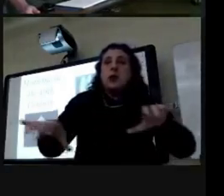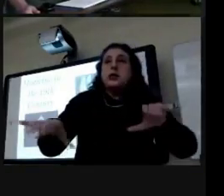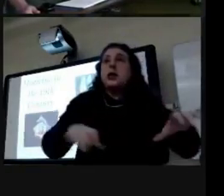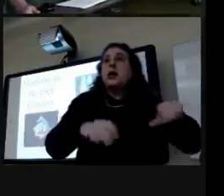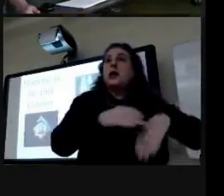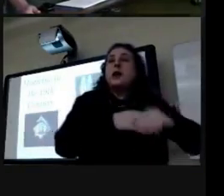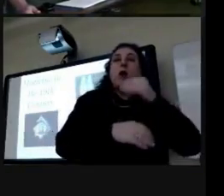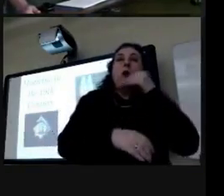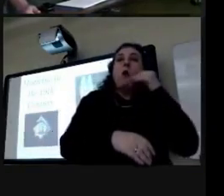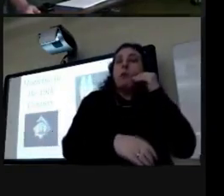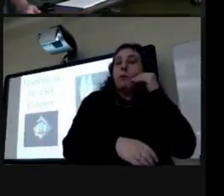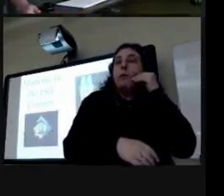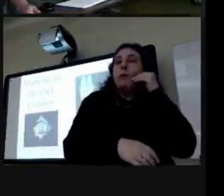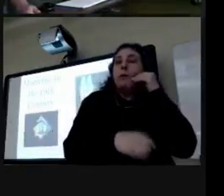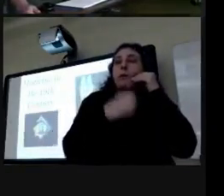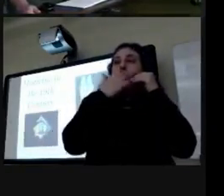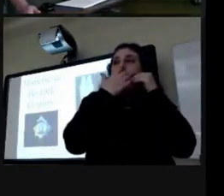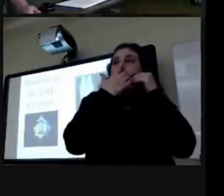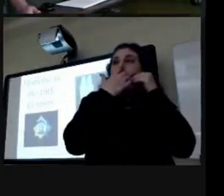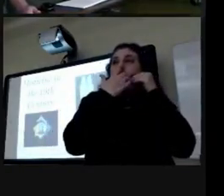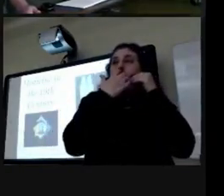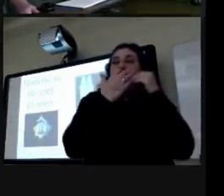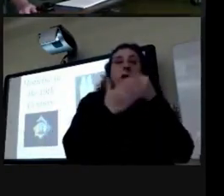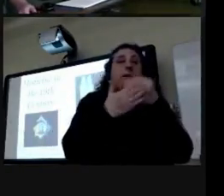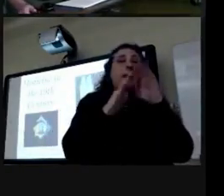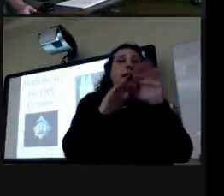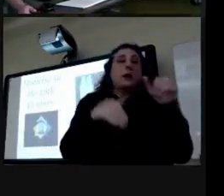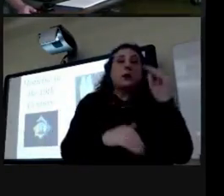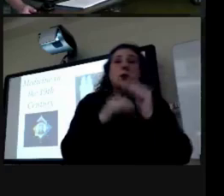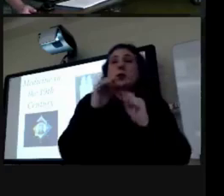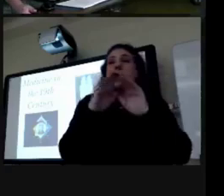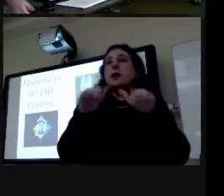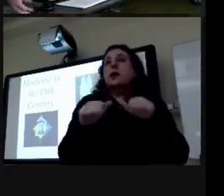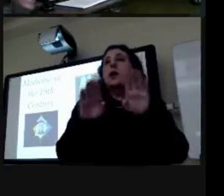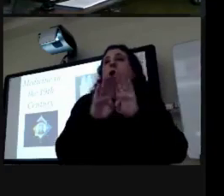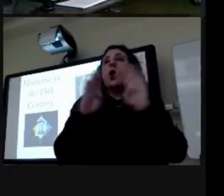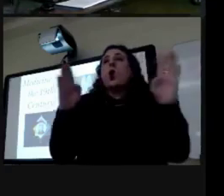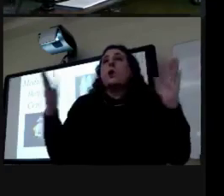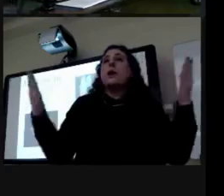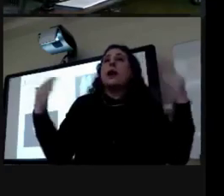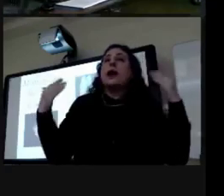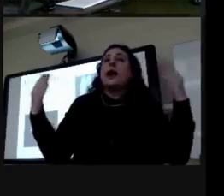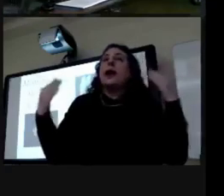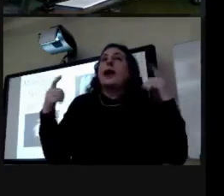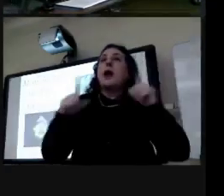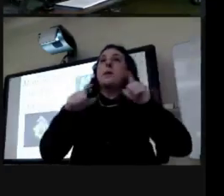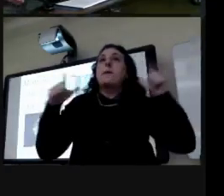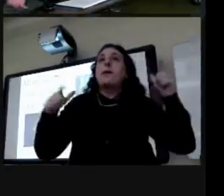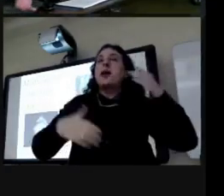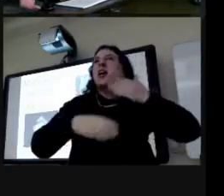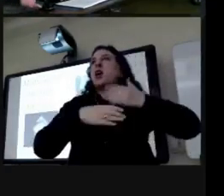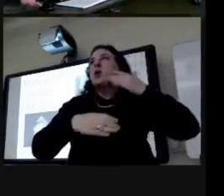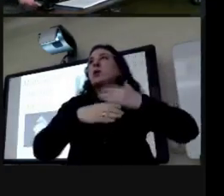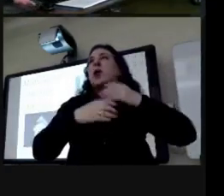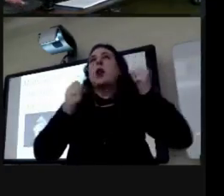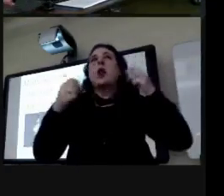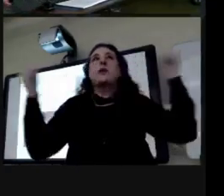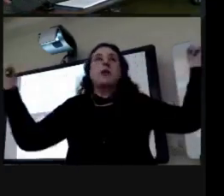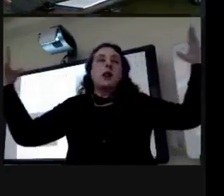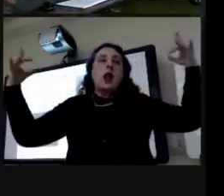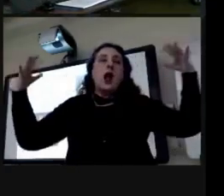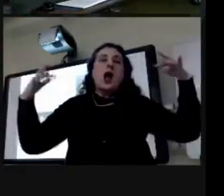afford it would buy a house or build a house that was open area you had these big windows that live in plenty of light